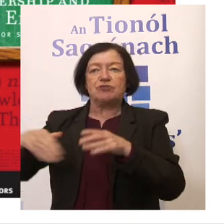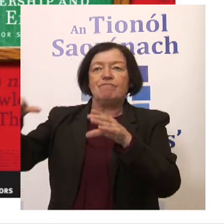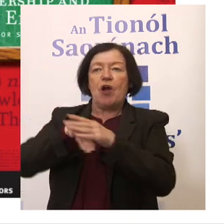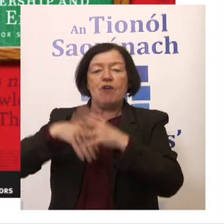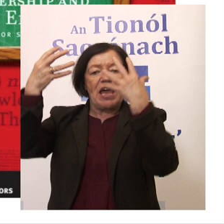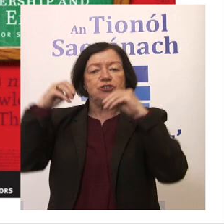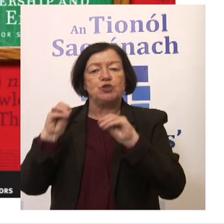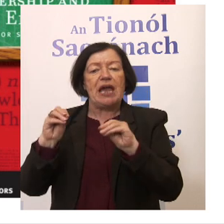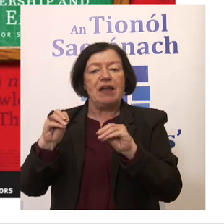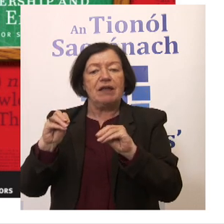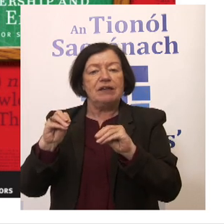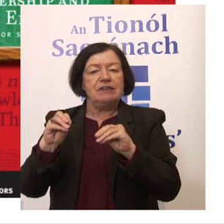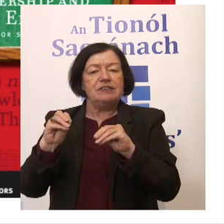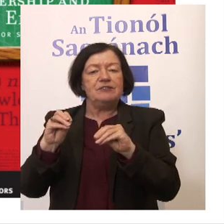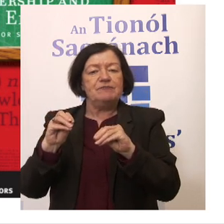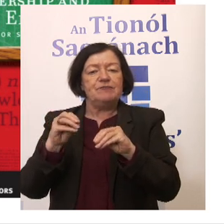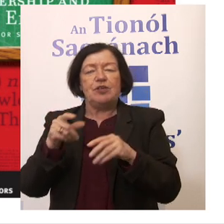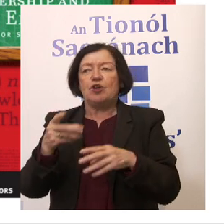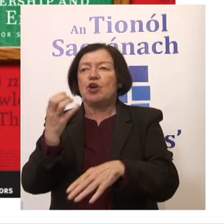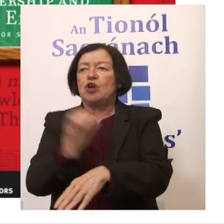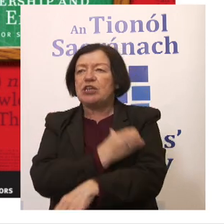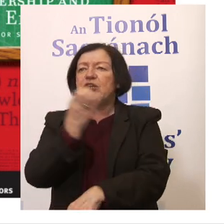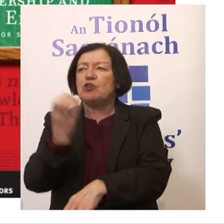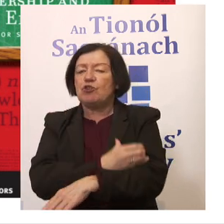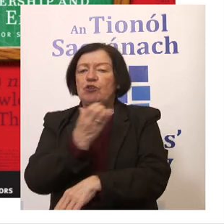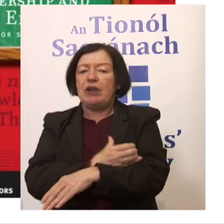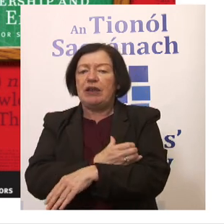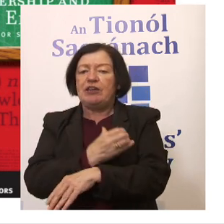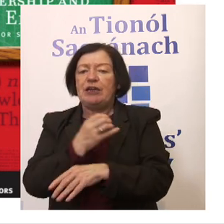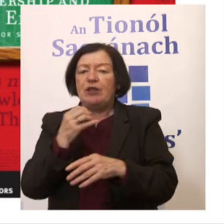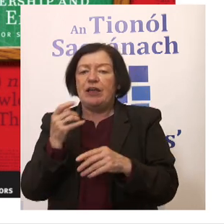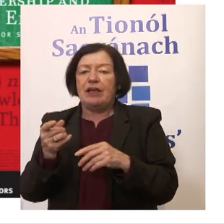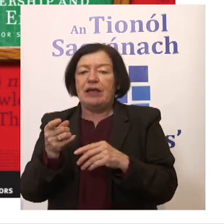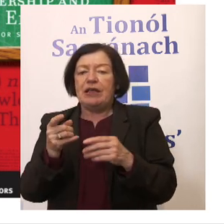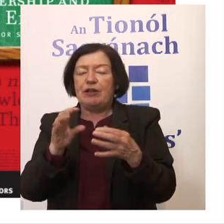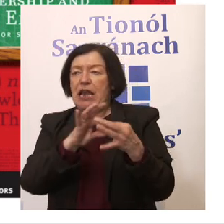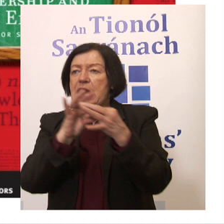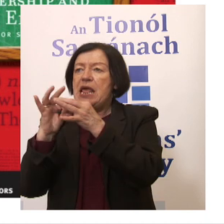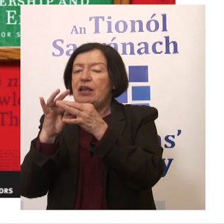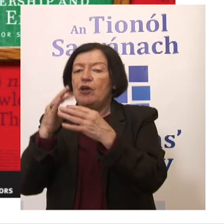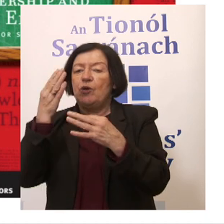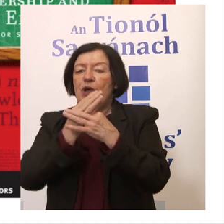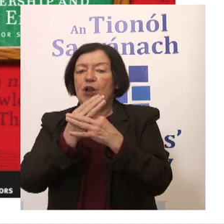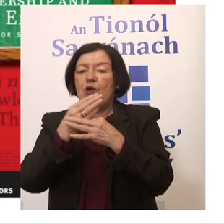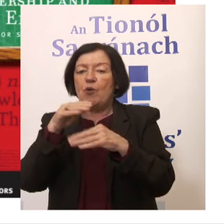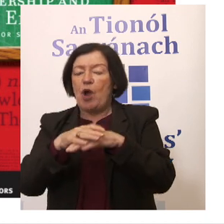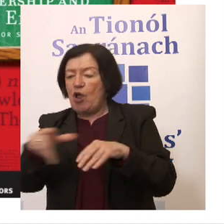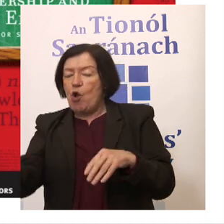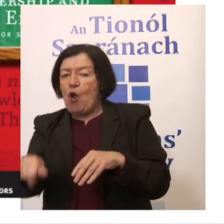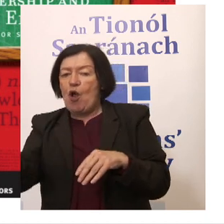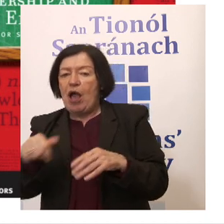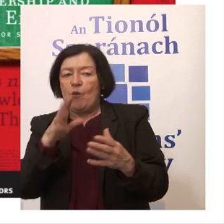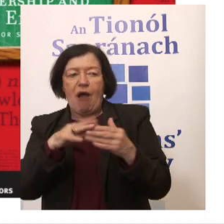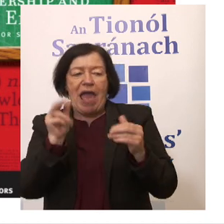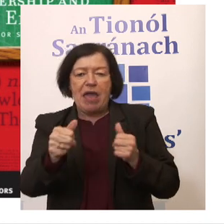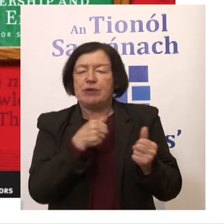education, there's a continual and a constant interplay between where you are and what you can